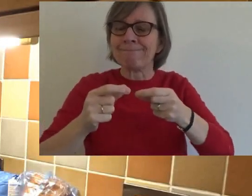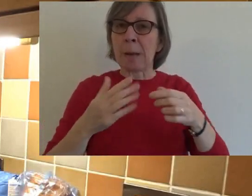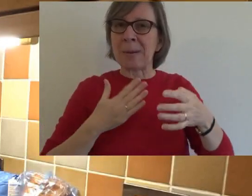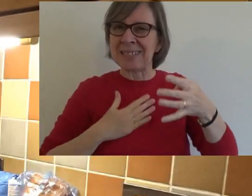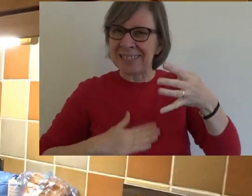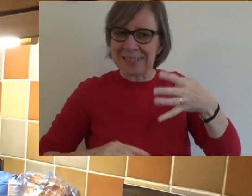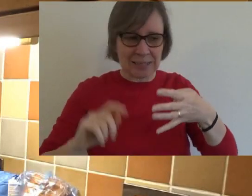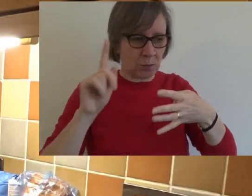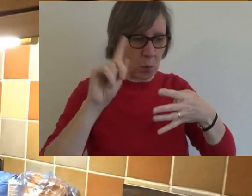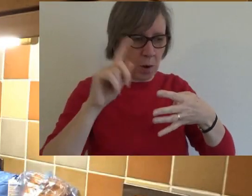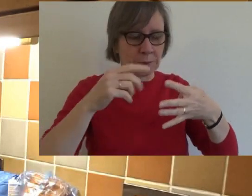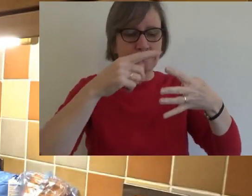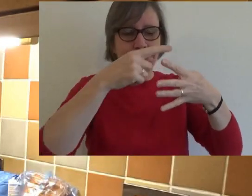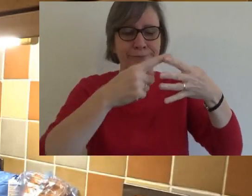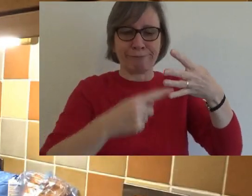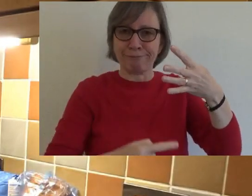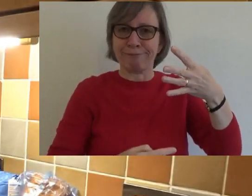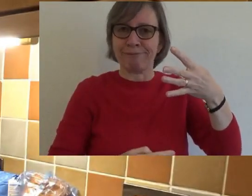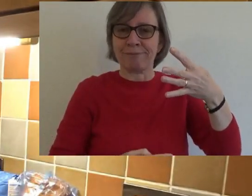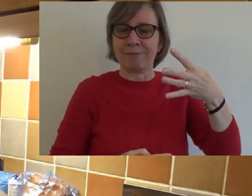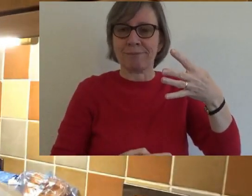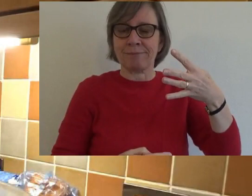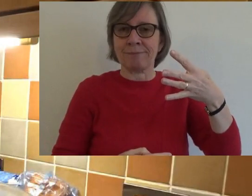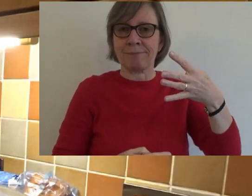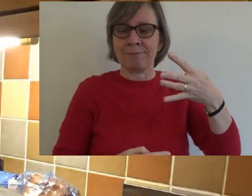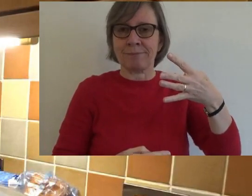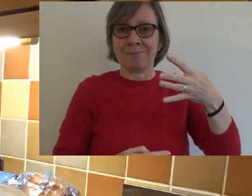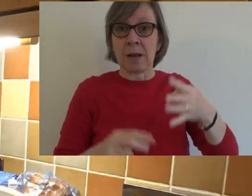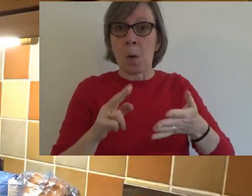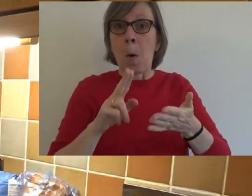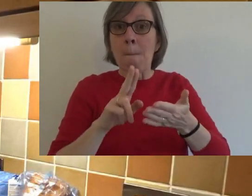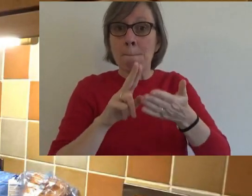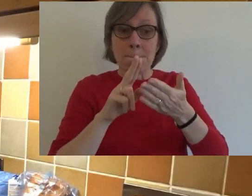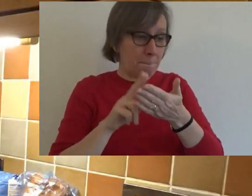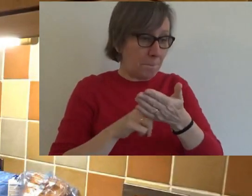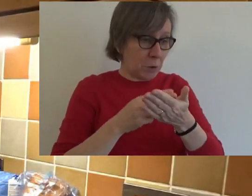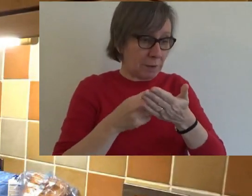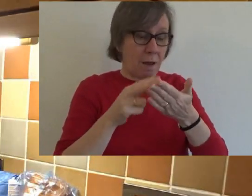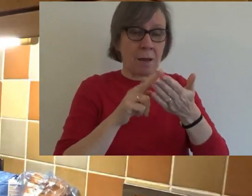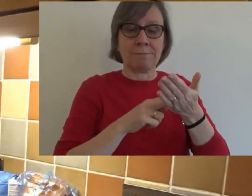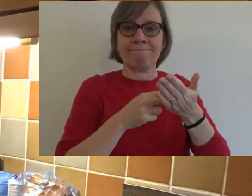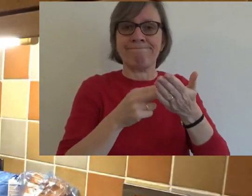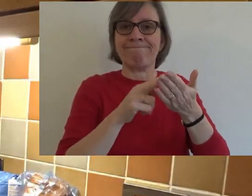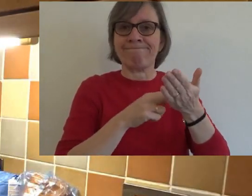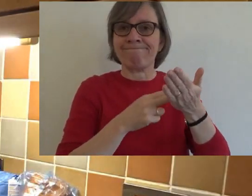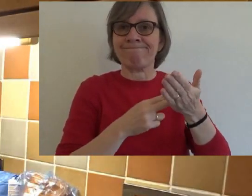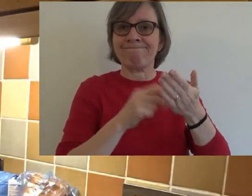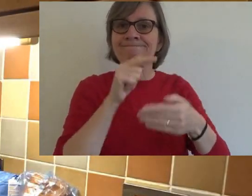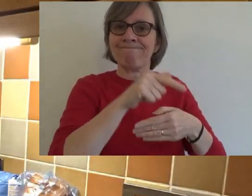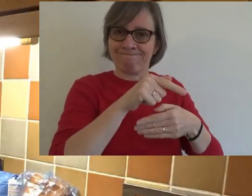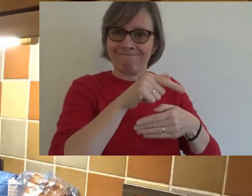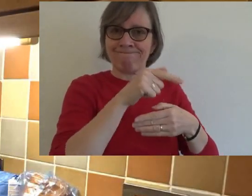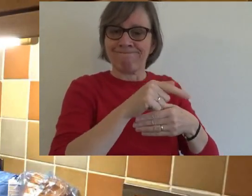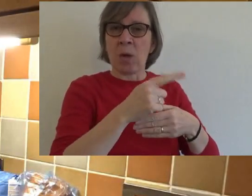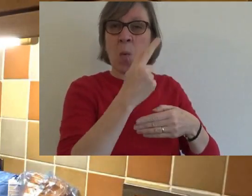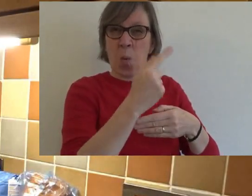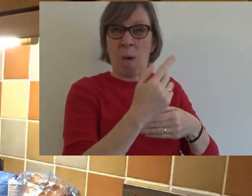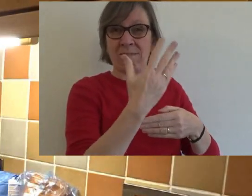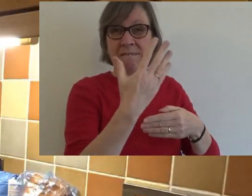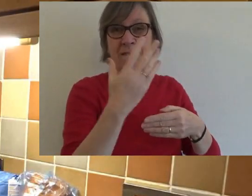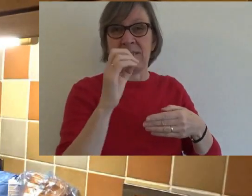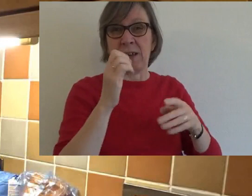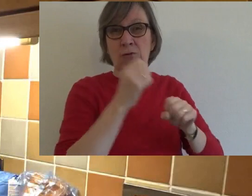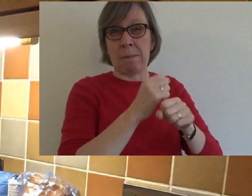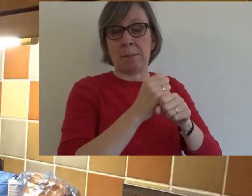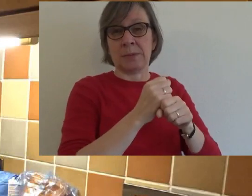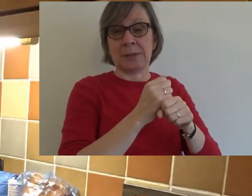along. But you're going to need some chopped up butter or marge. You need